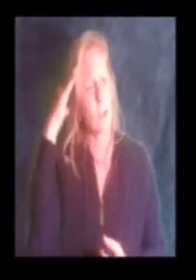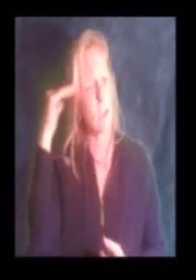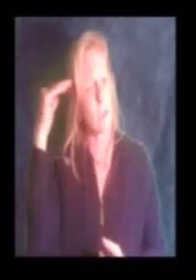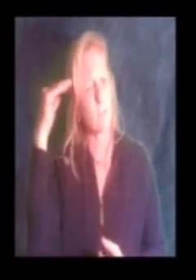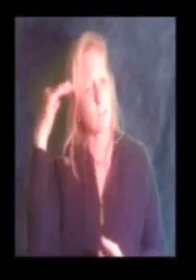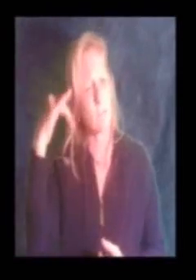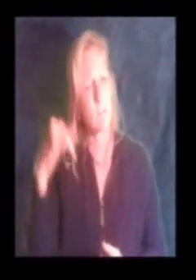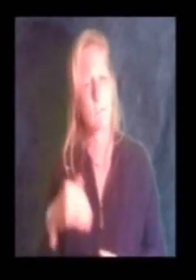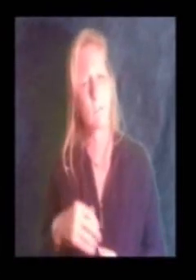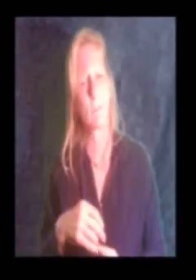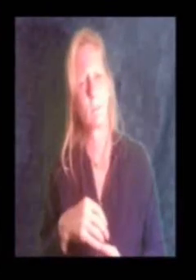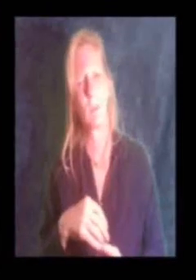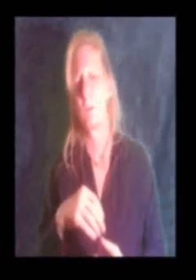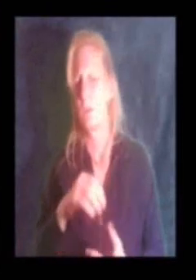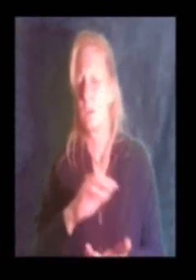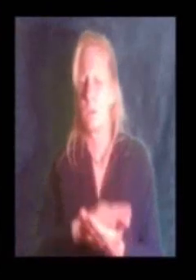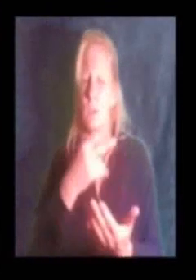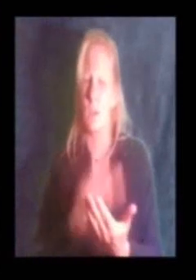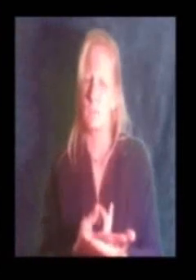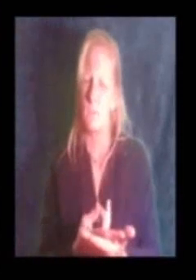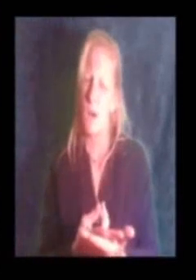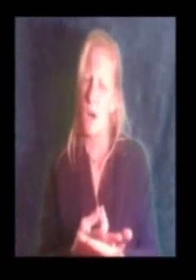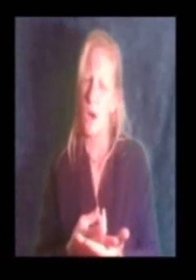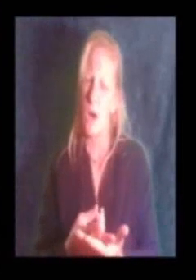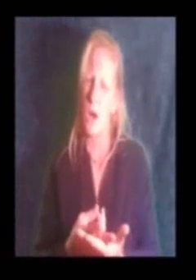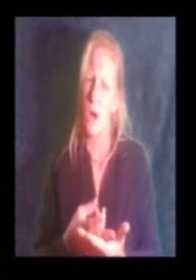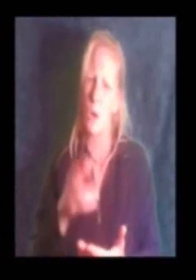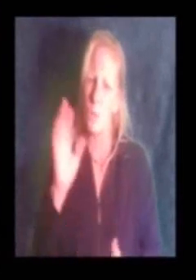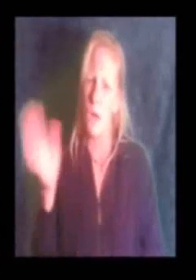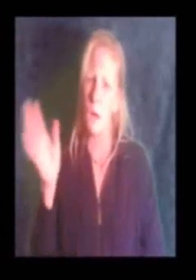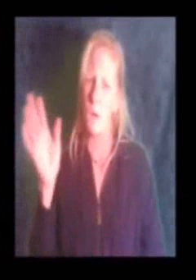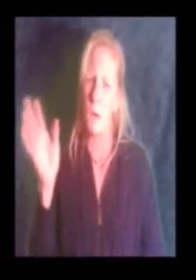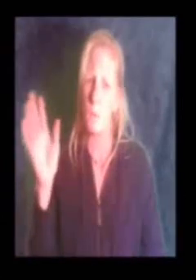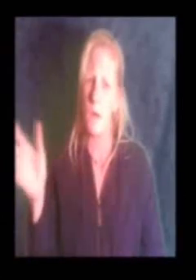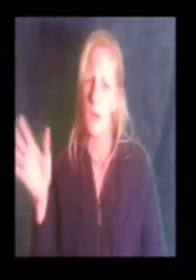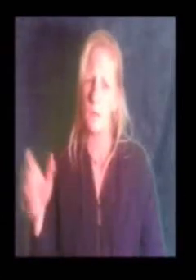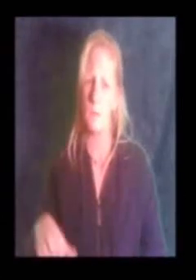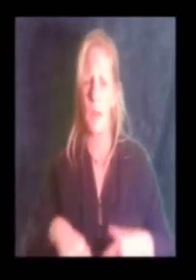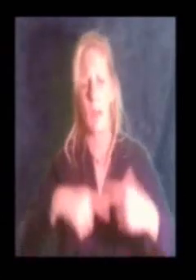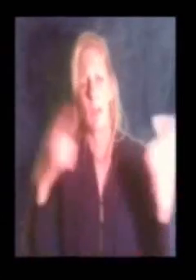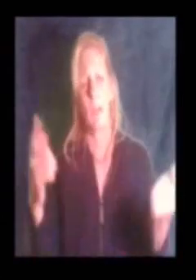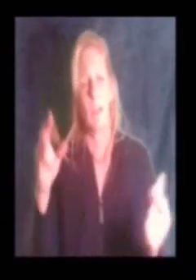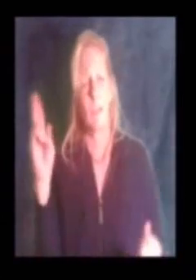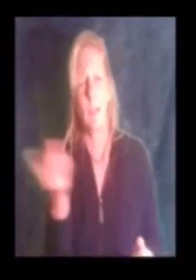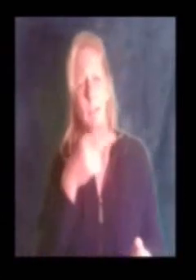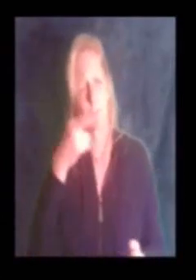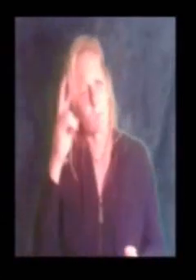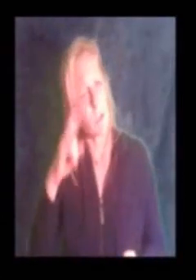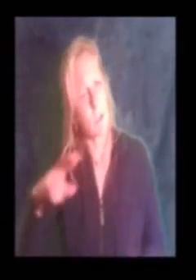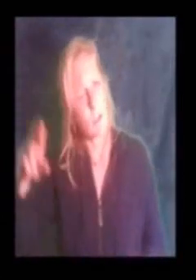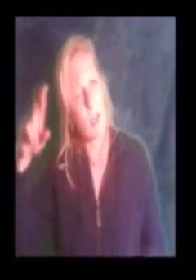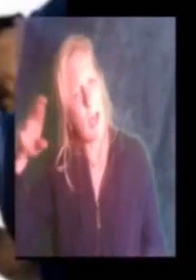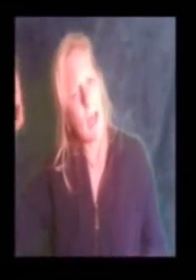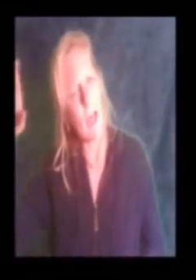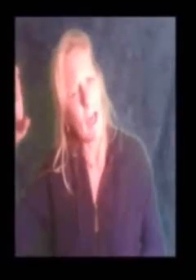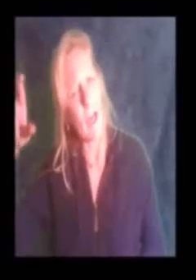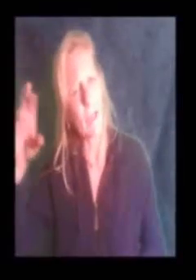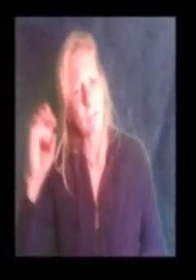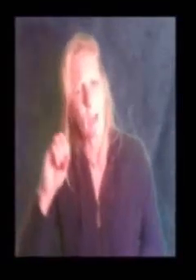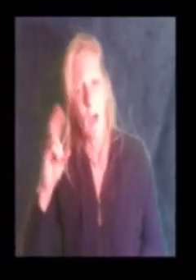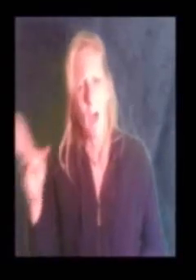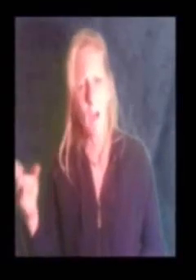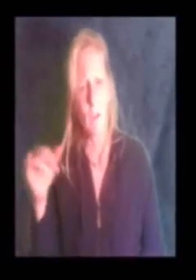believe There's no way we can fall Well, well, well Let us realize